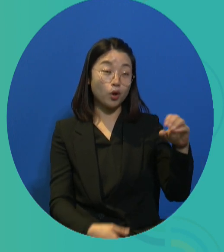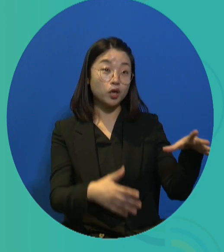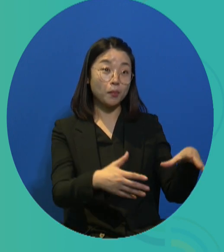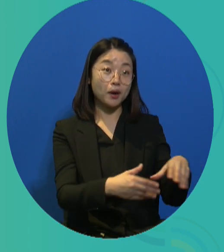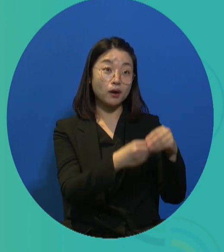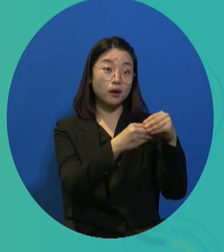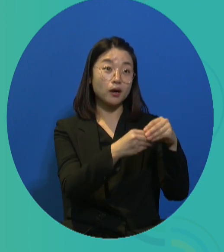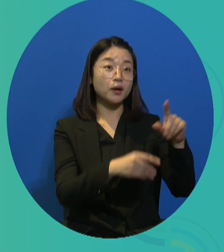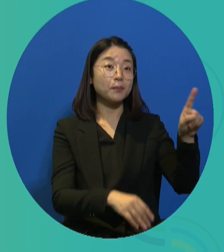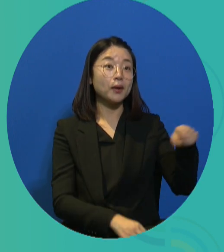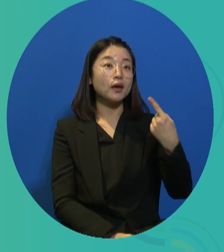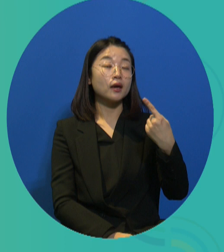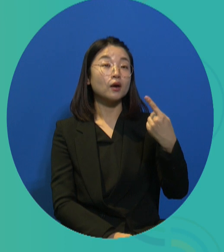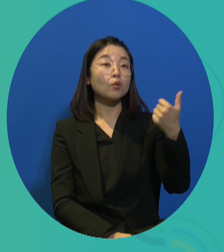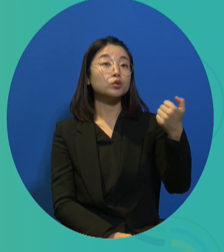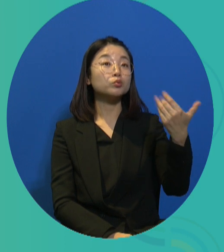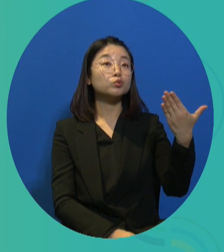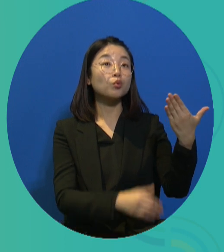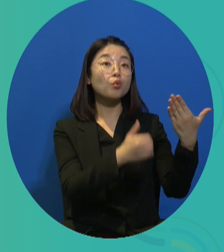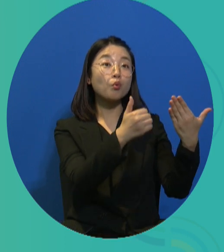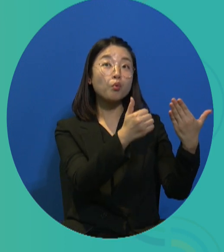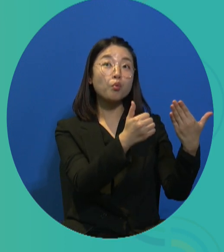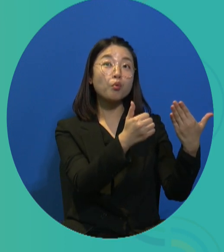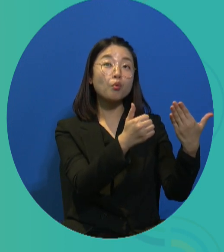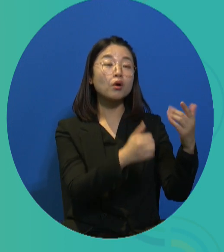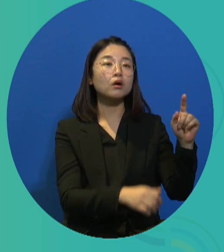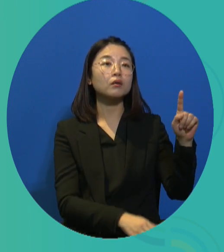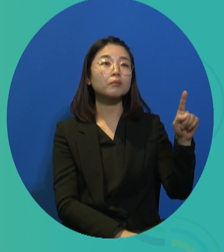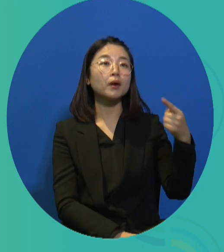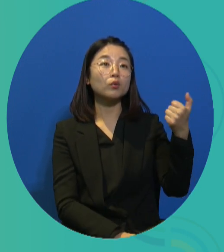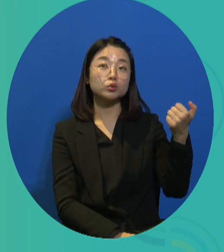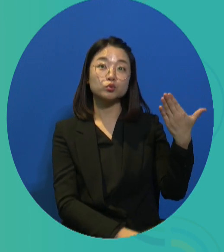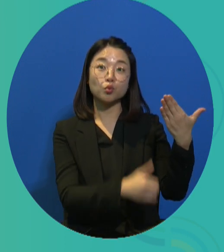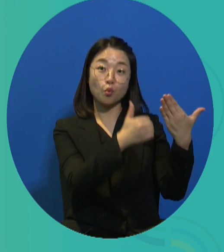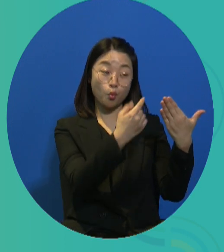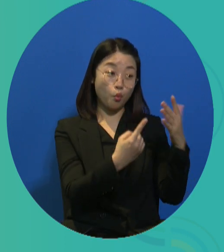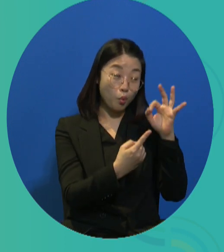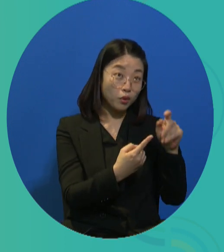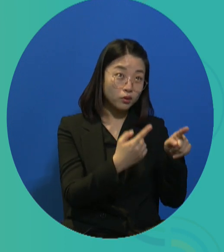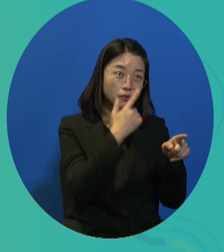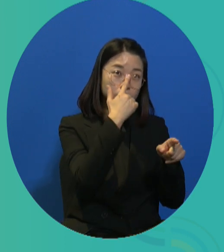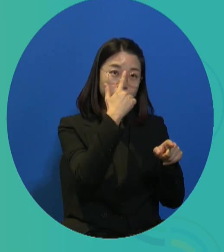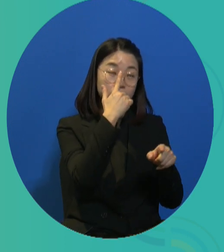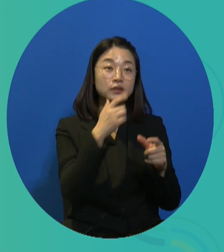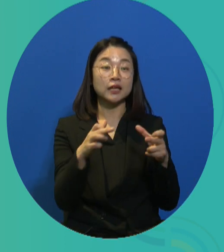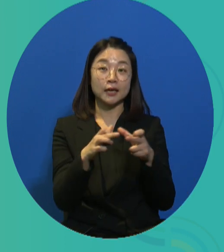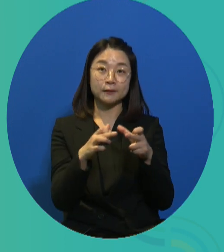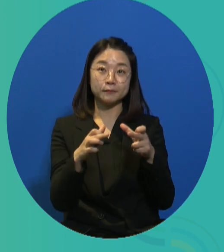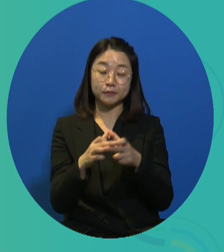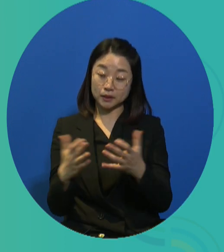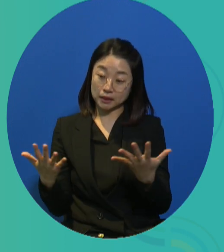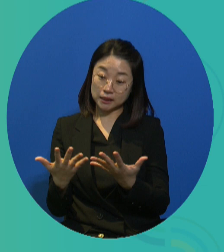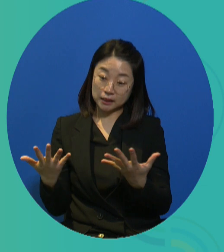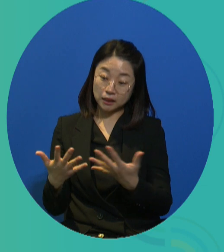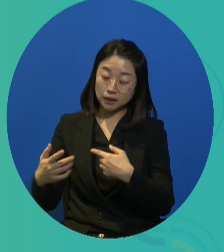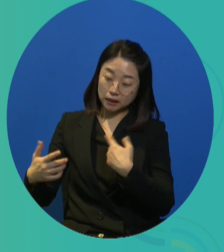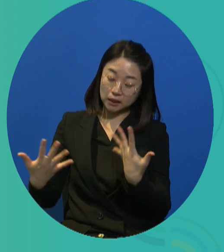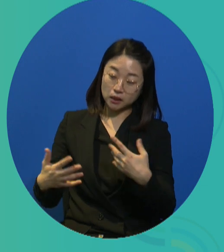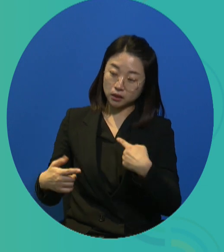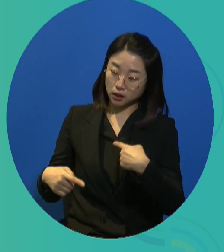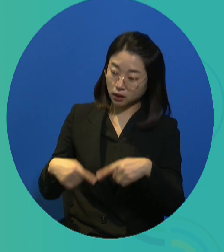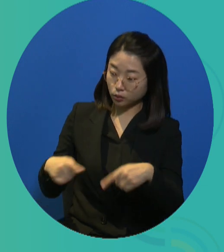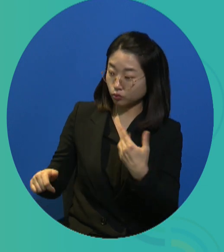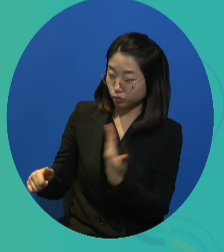Furthermore, when you look at the recommendation number 168, which was adopted in